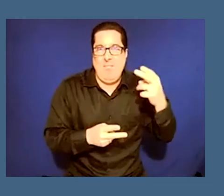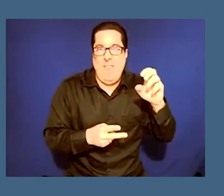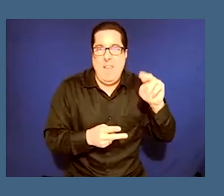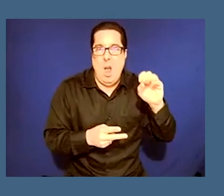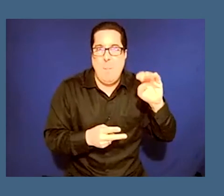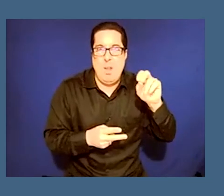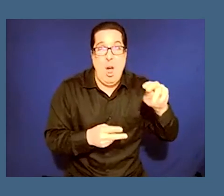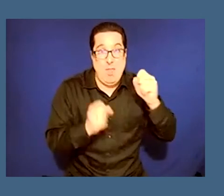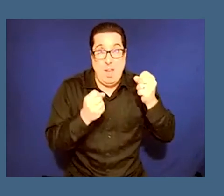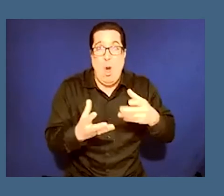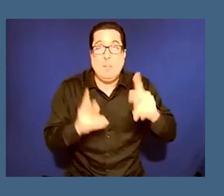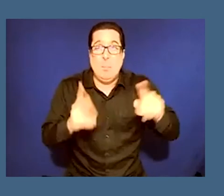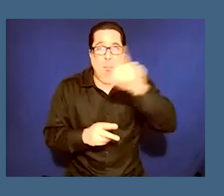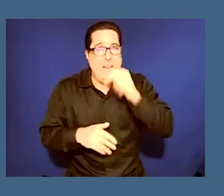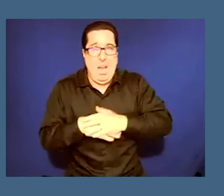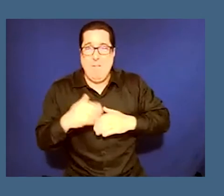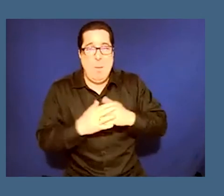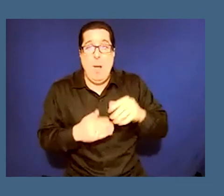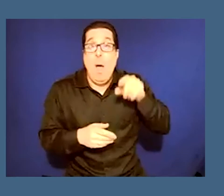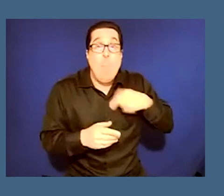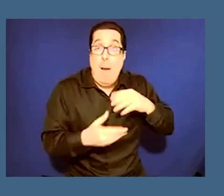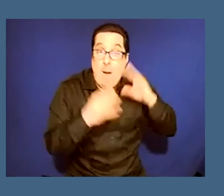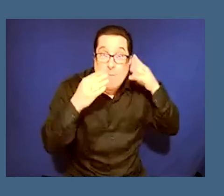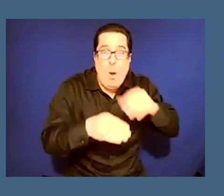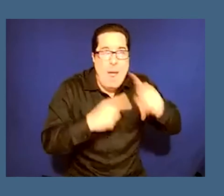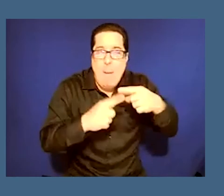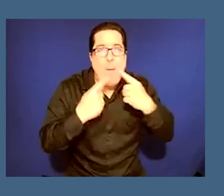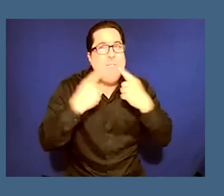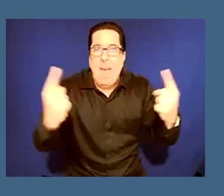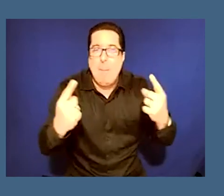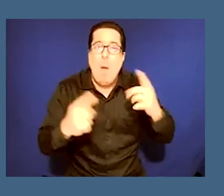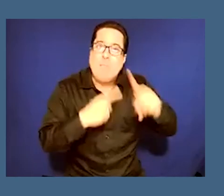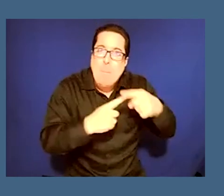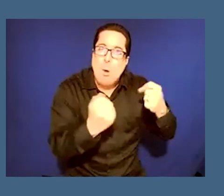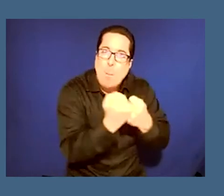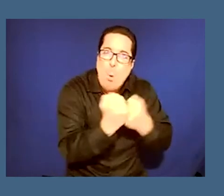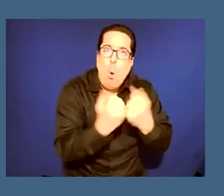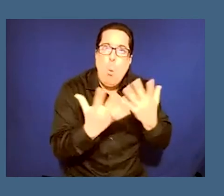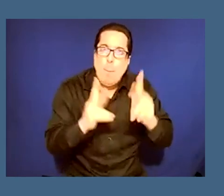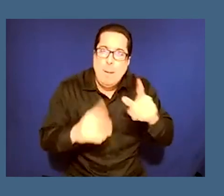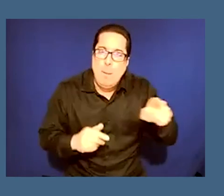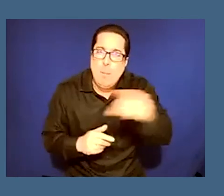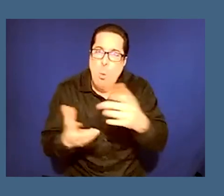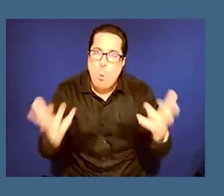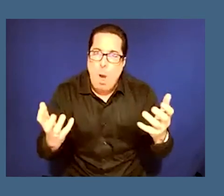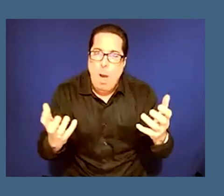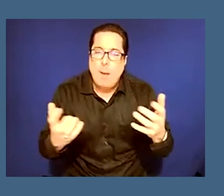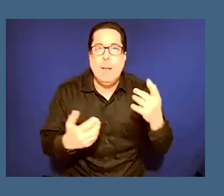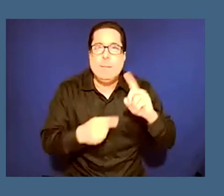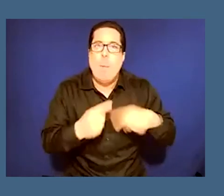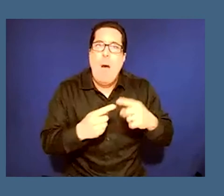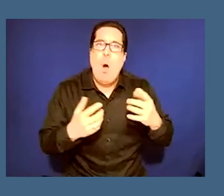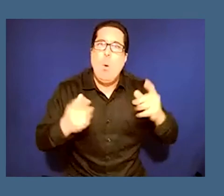now because it's about fame it's about support and it's about what people want it's about what um it's about